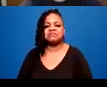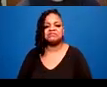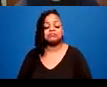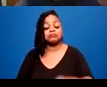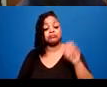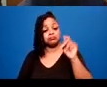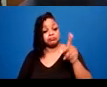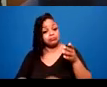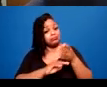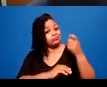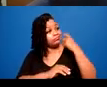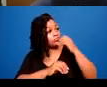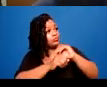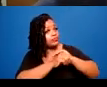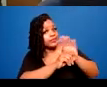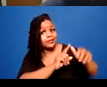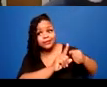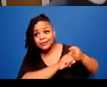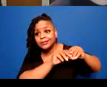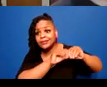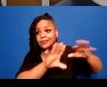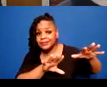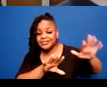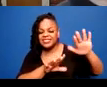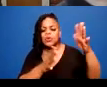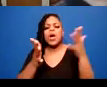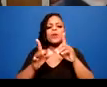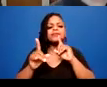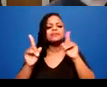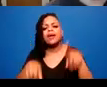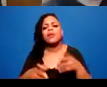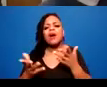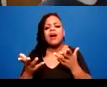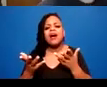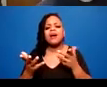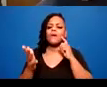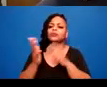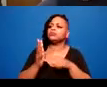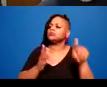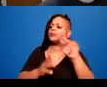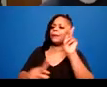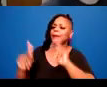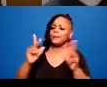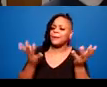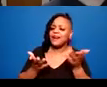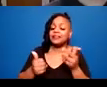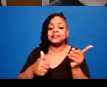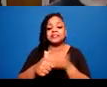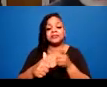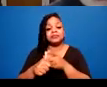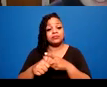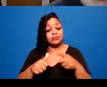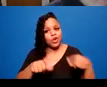was announced were arguments, either physical or verbal,